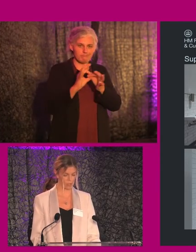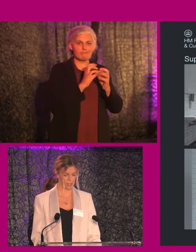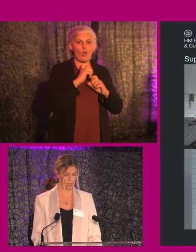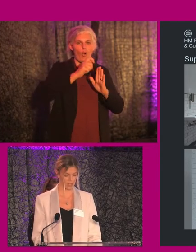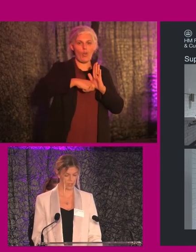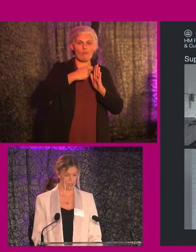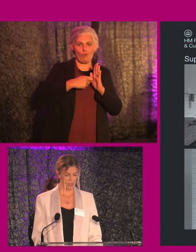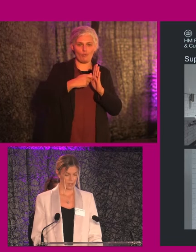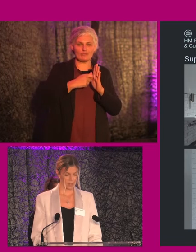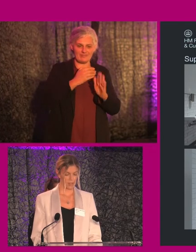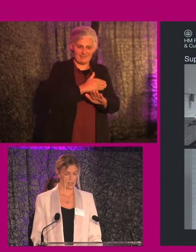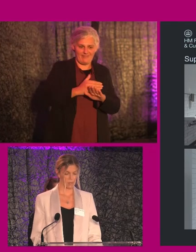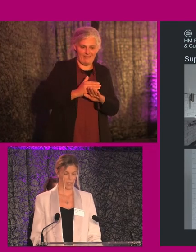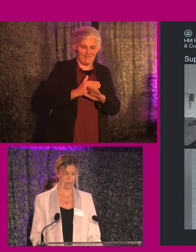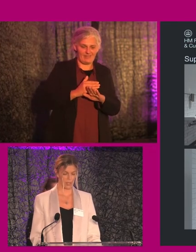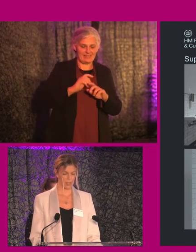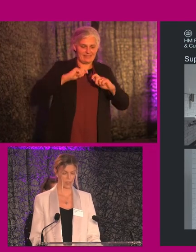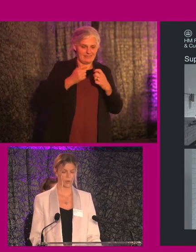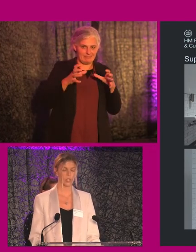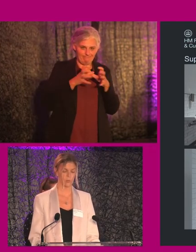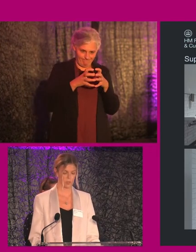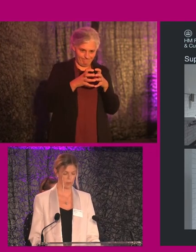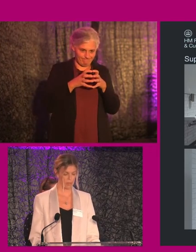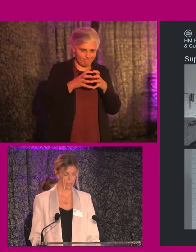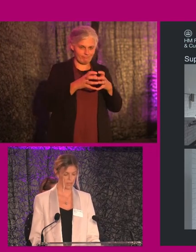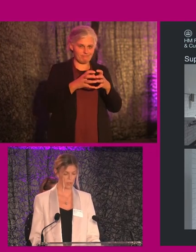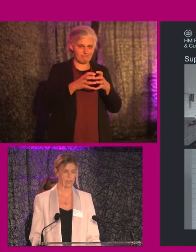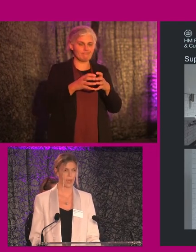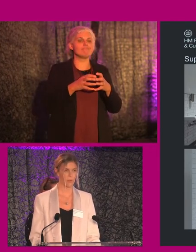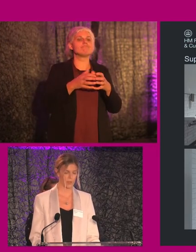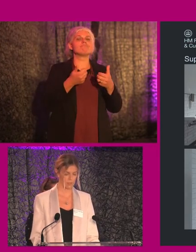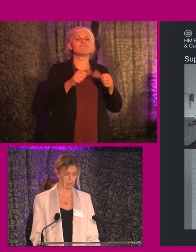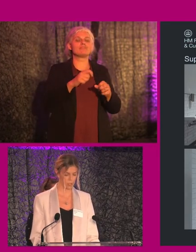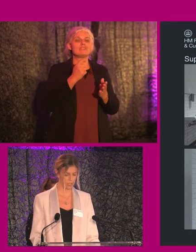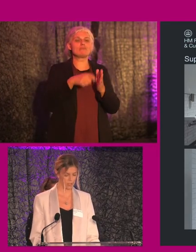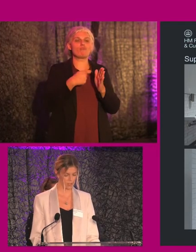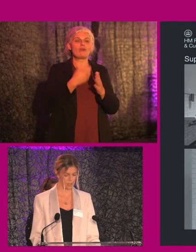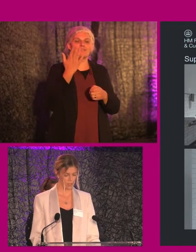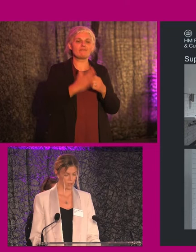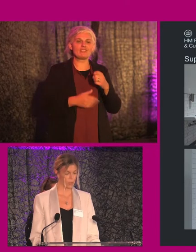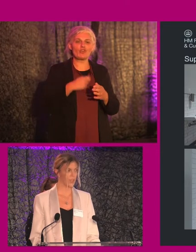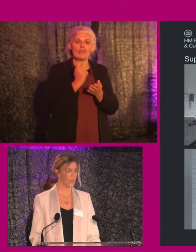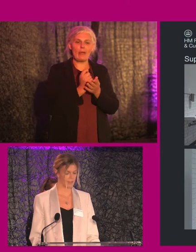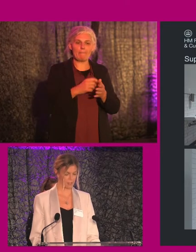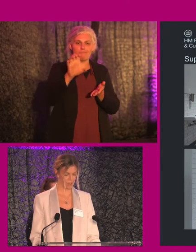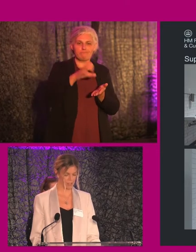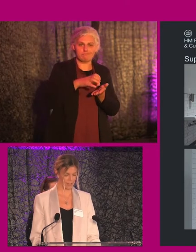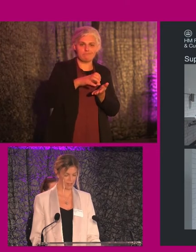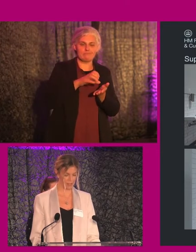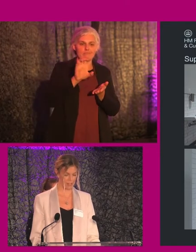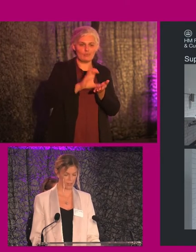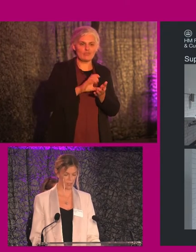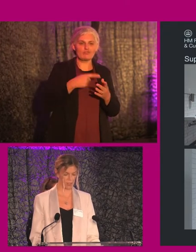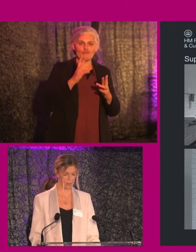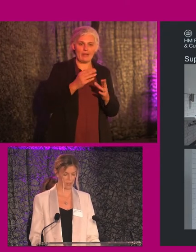was undertaken. That the teams came together and the project was completed on time and in budget. Okay, that's the context.